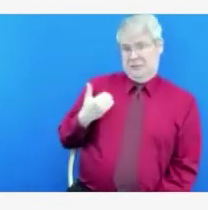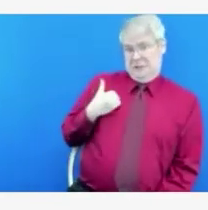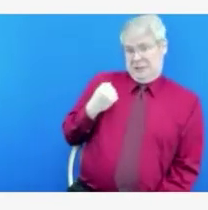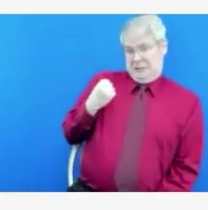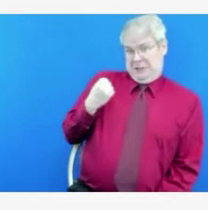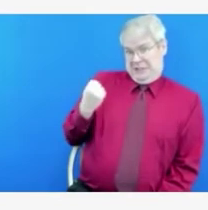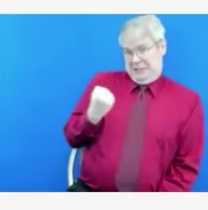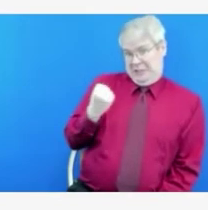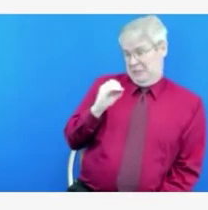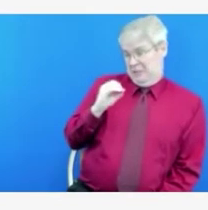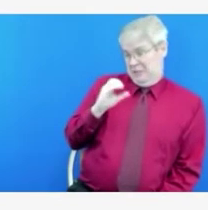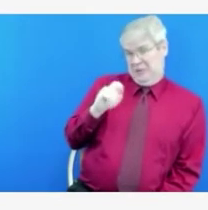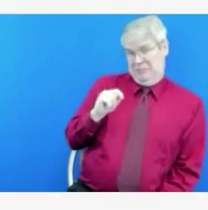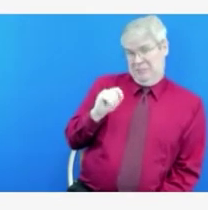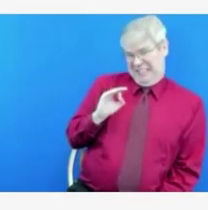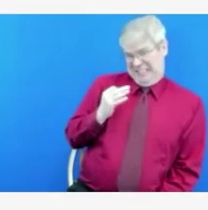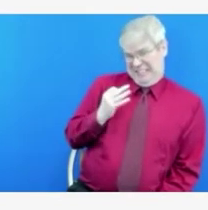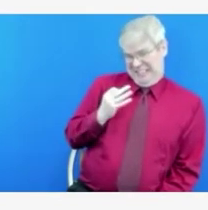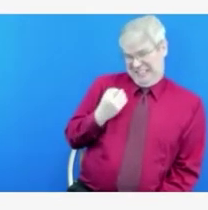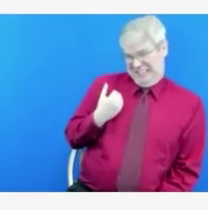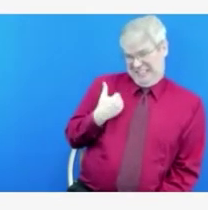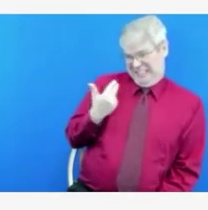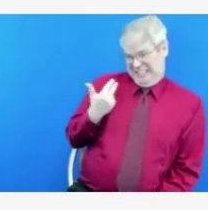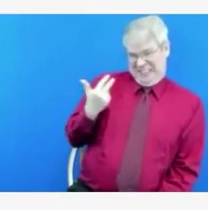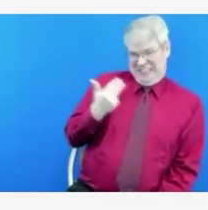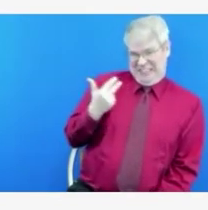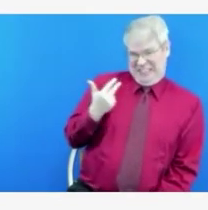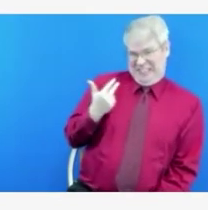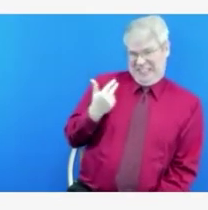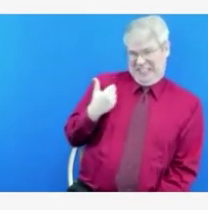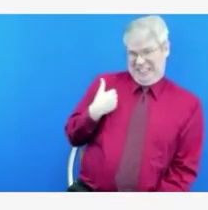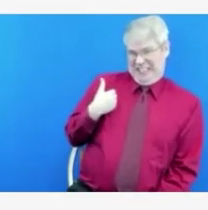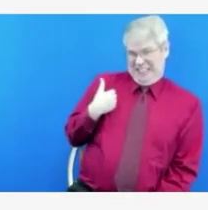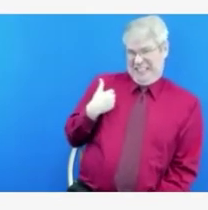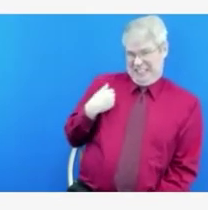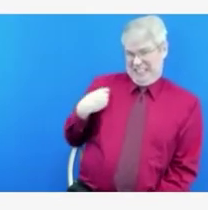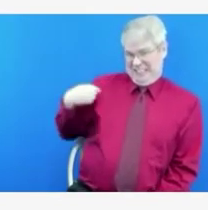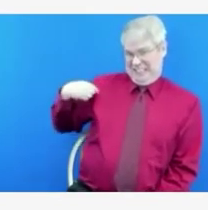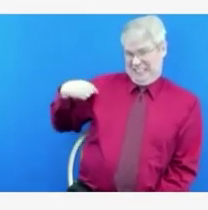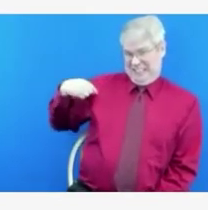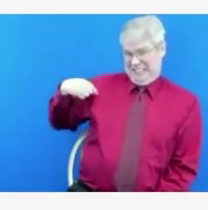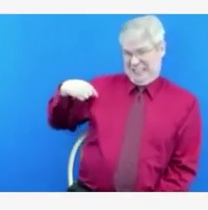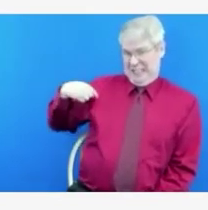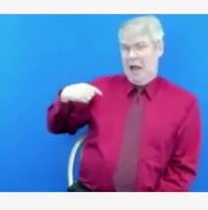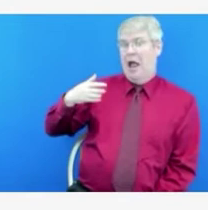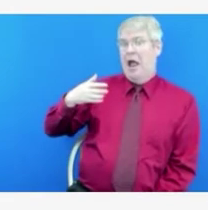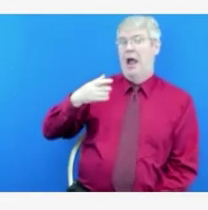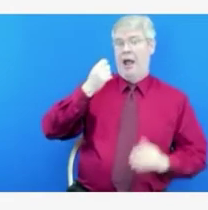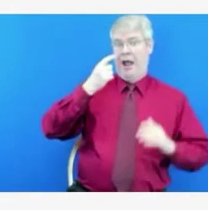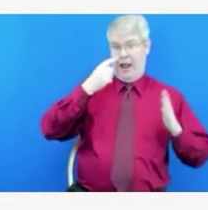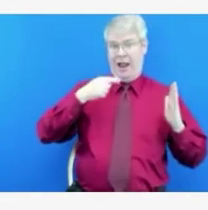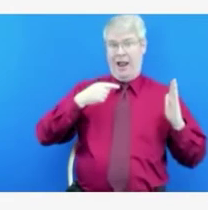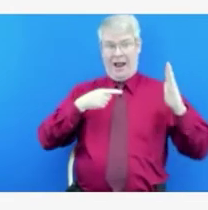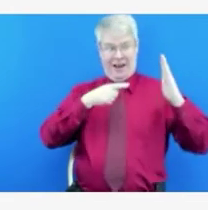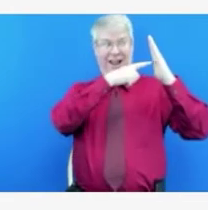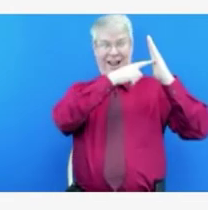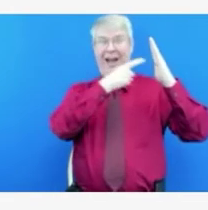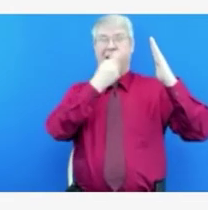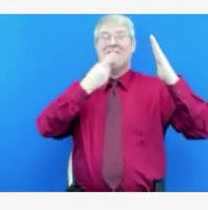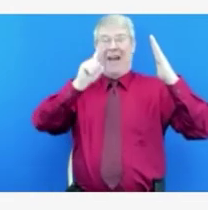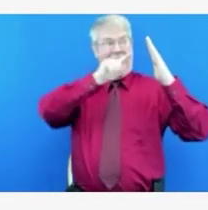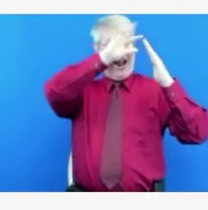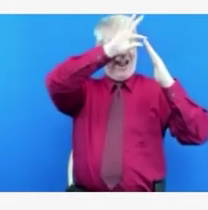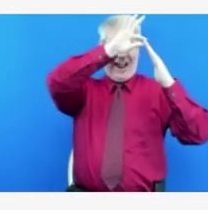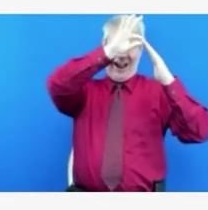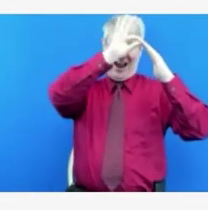remained at very high, but slightly declining daily average census numbers. 704 COVID-19 patients on